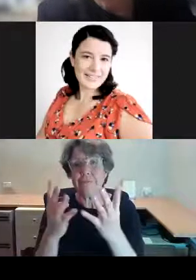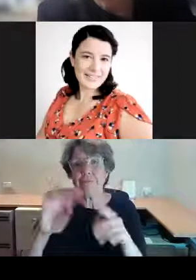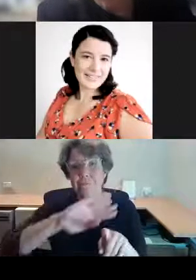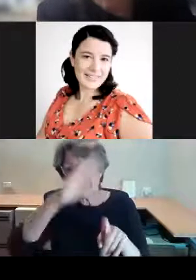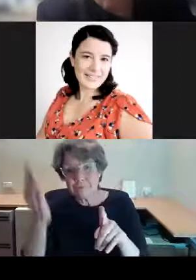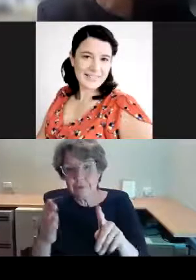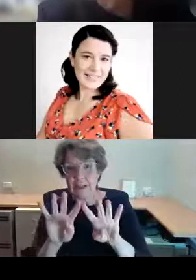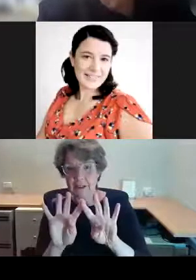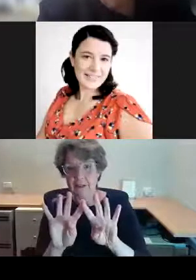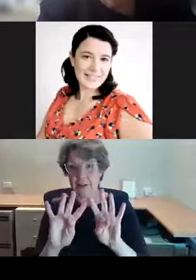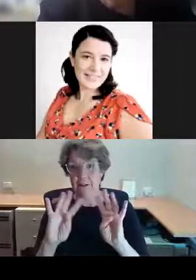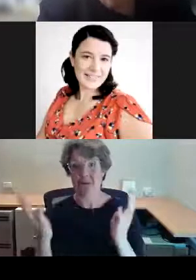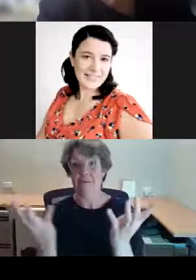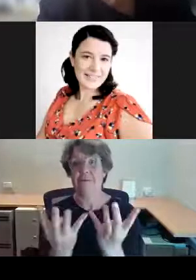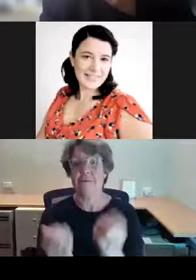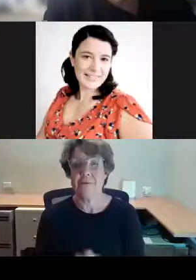the dome.